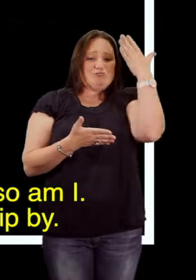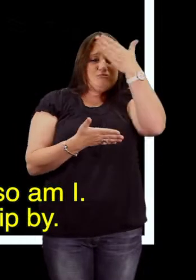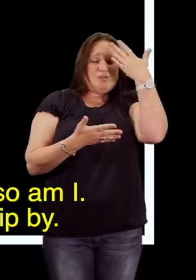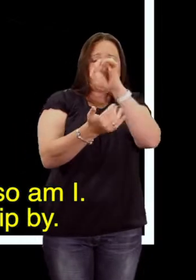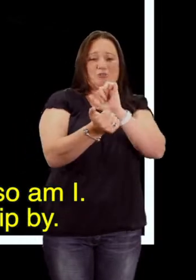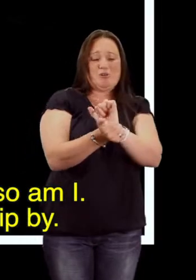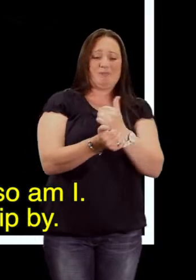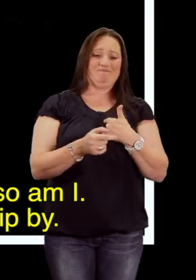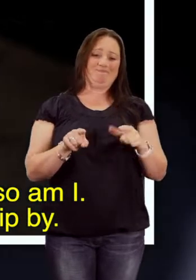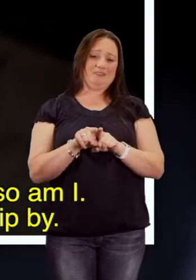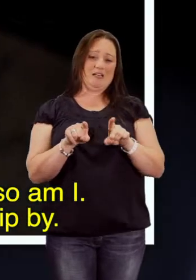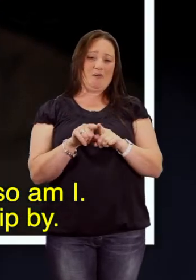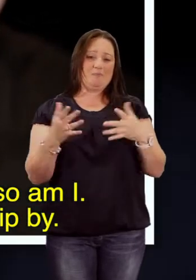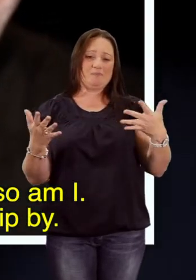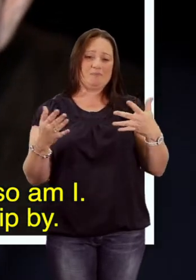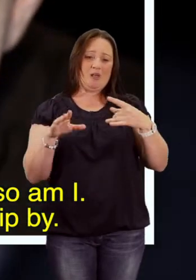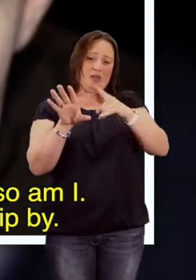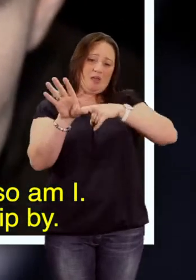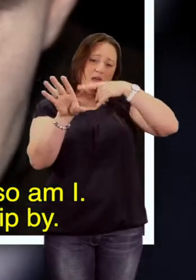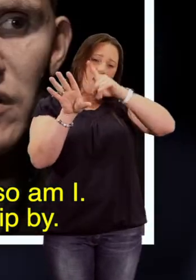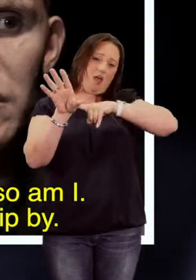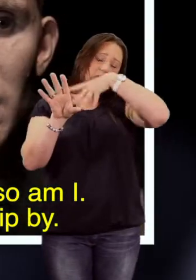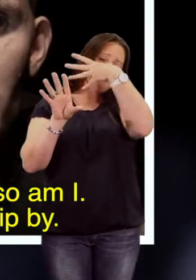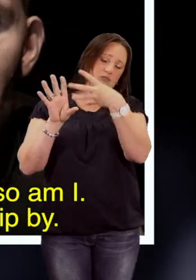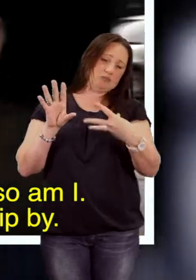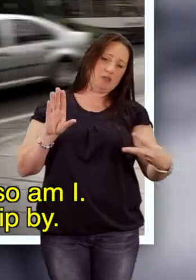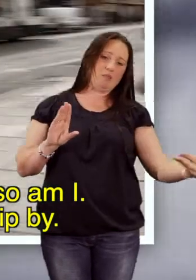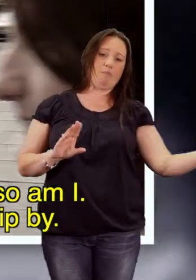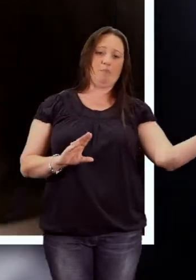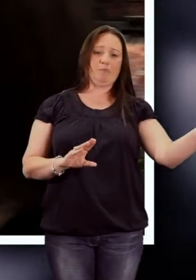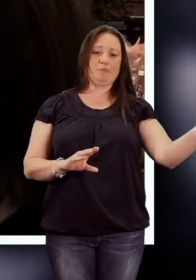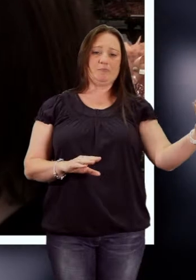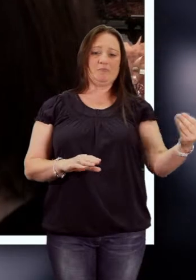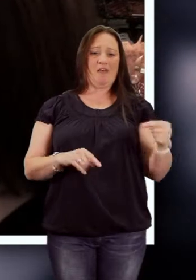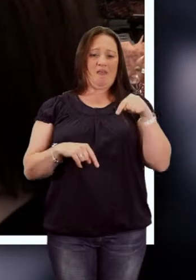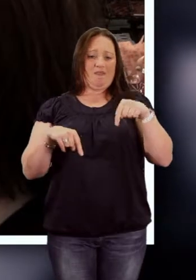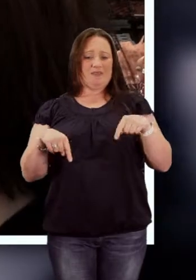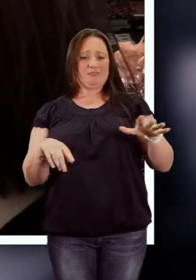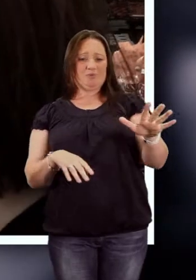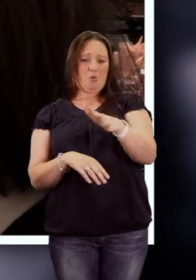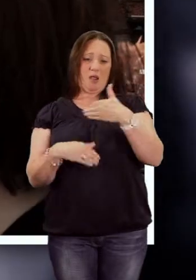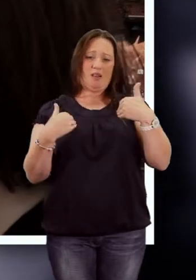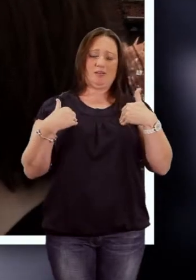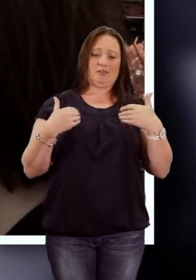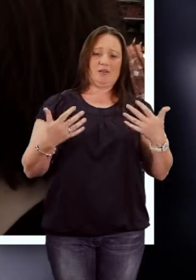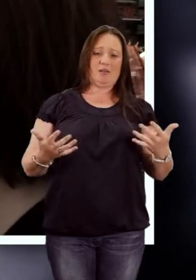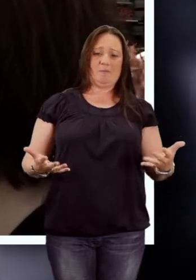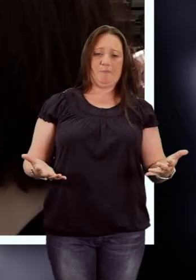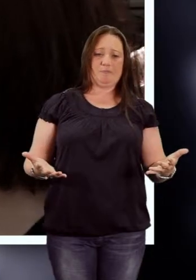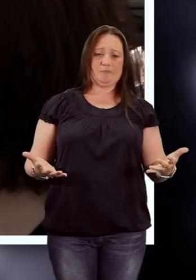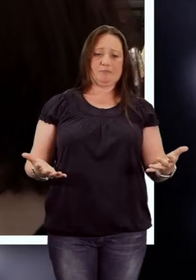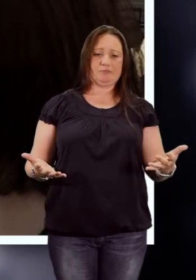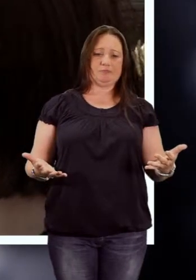stuck and so am I. Watching the air slowly slip by. Is this all I